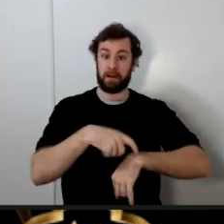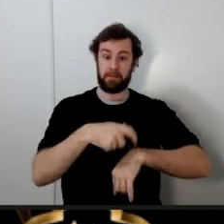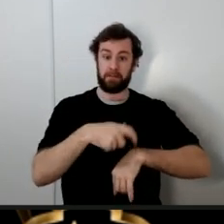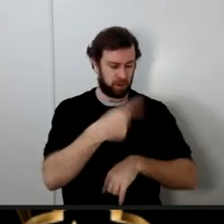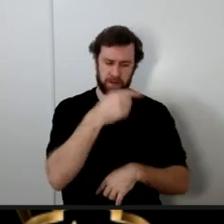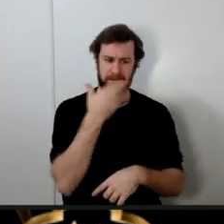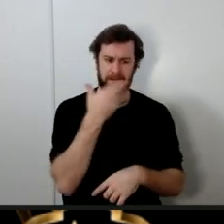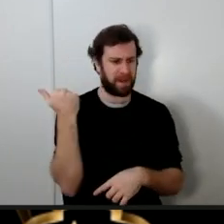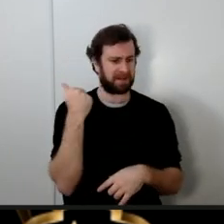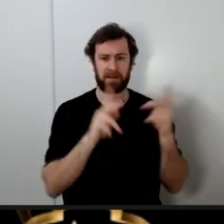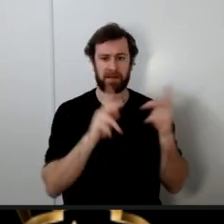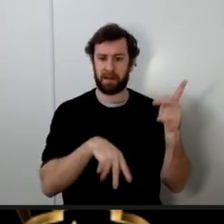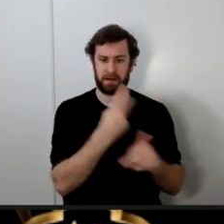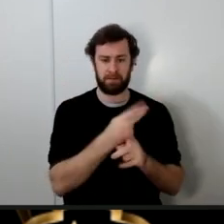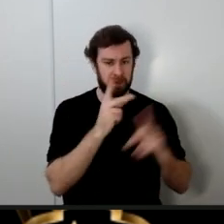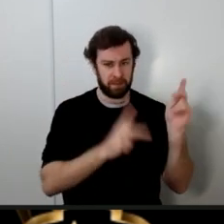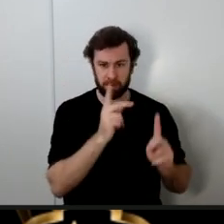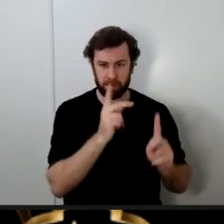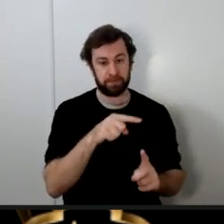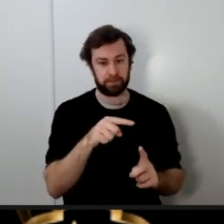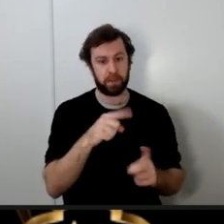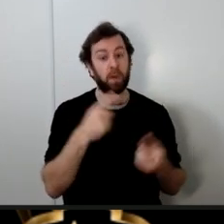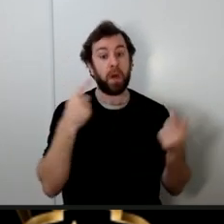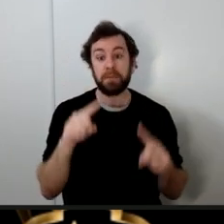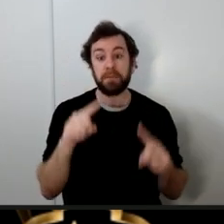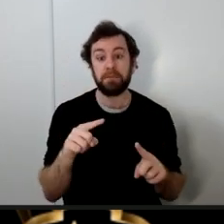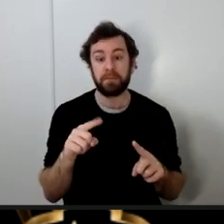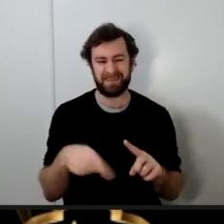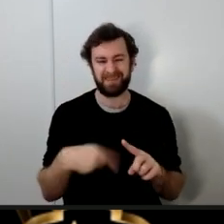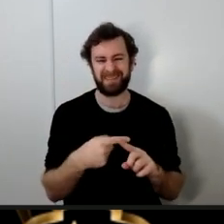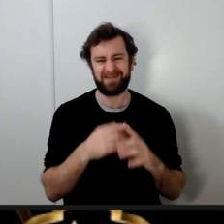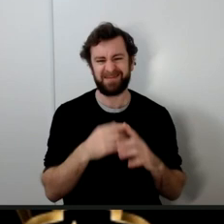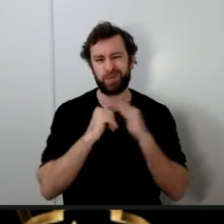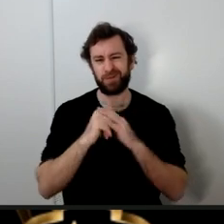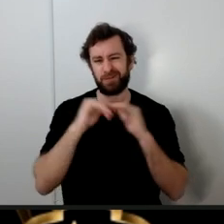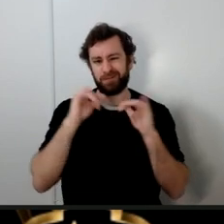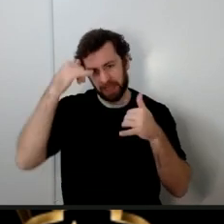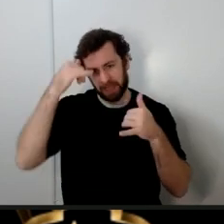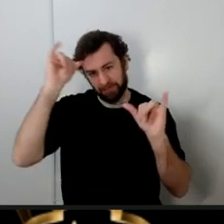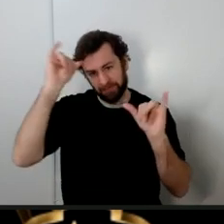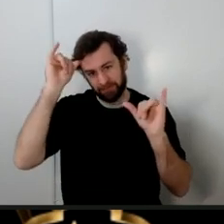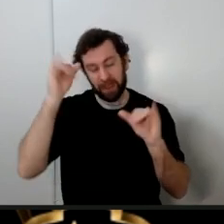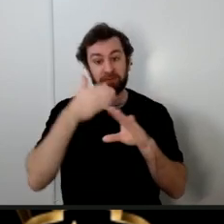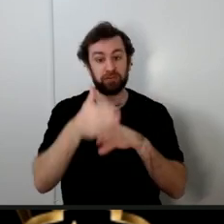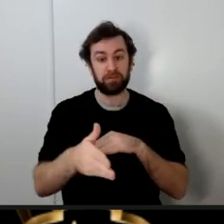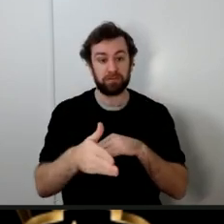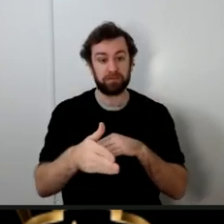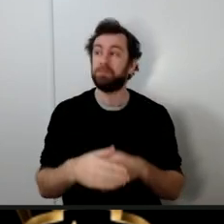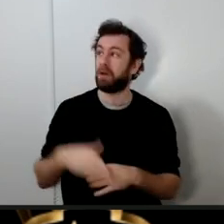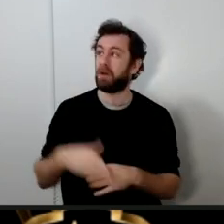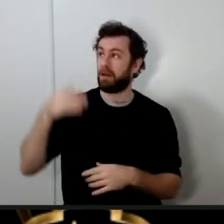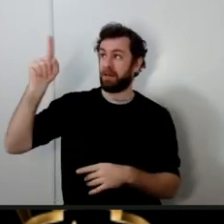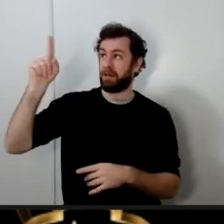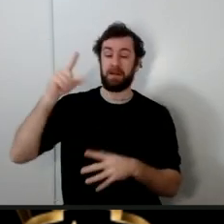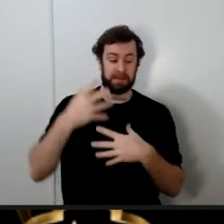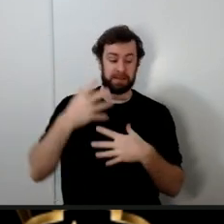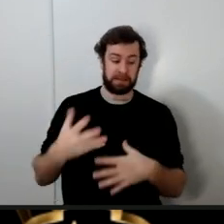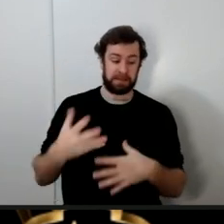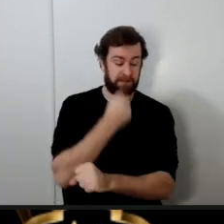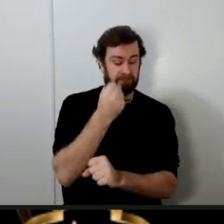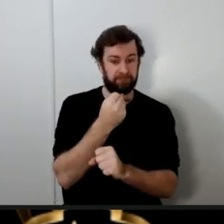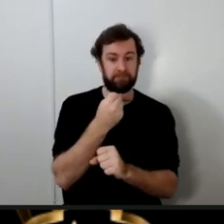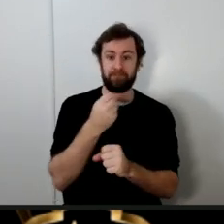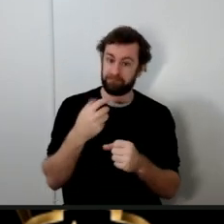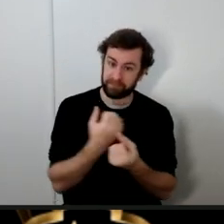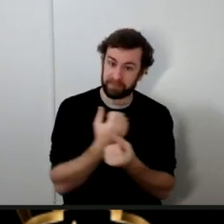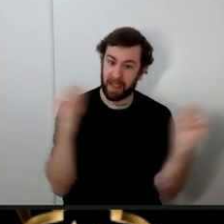what happened what did they do they worship the calf as soon as Allah saved them from the Pharaoh and they saw all the